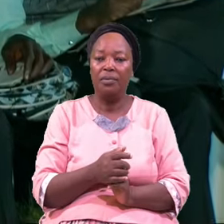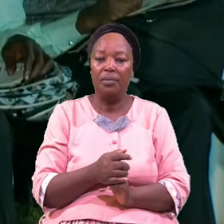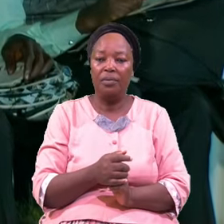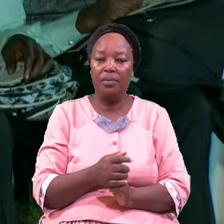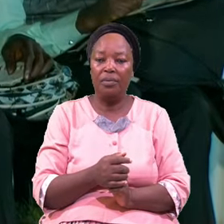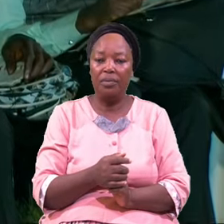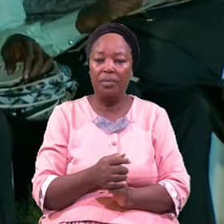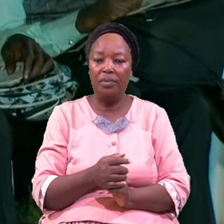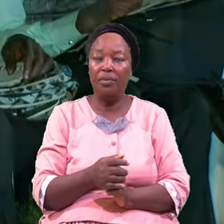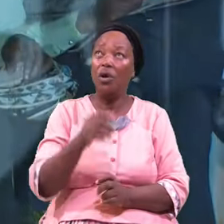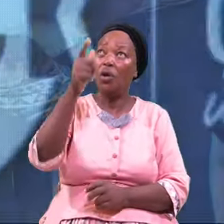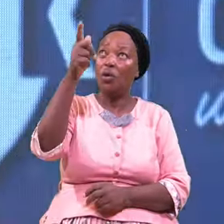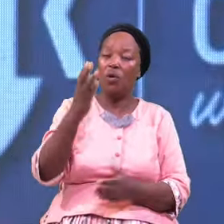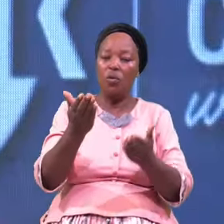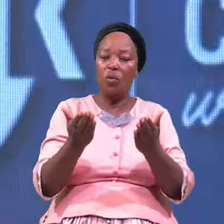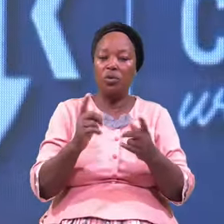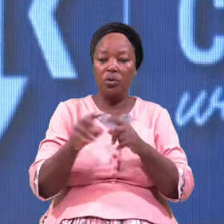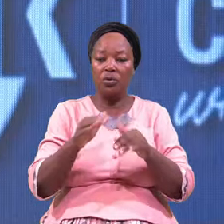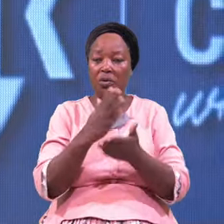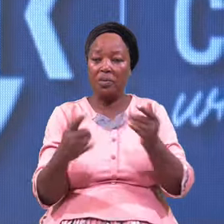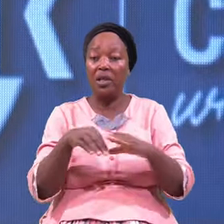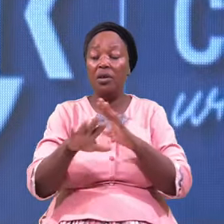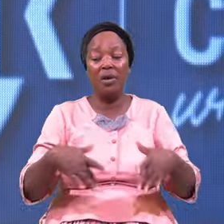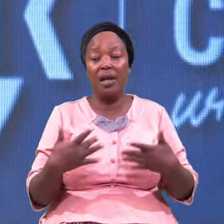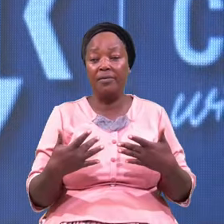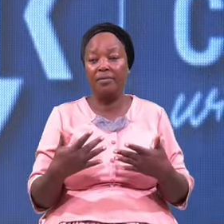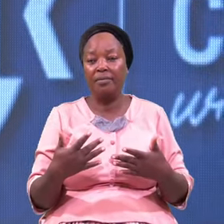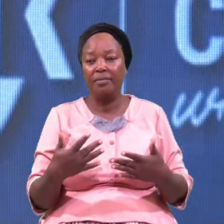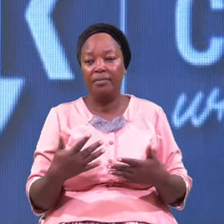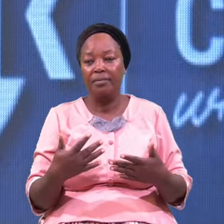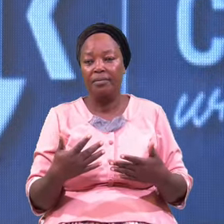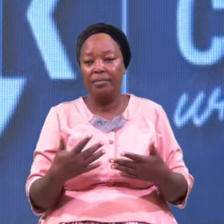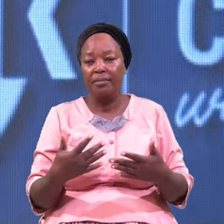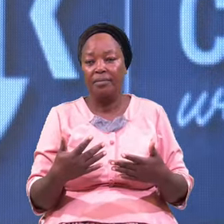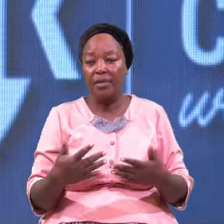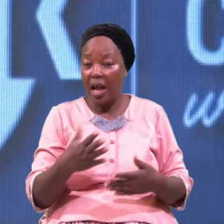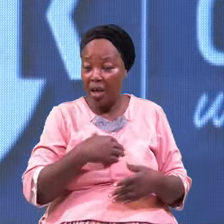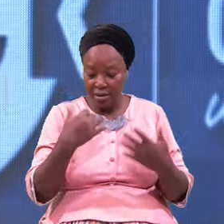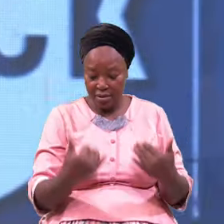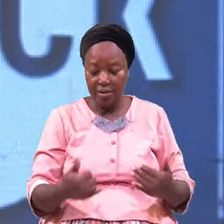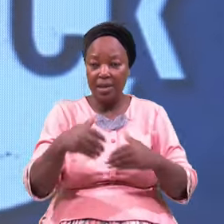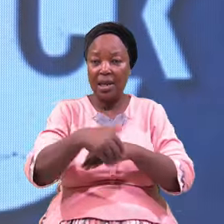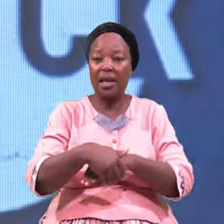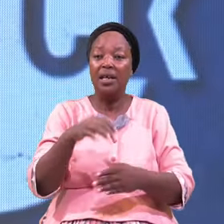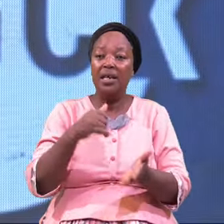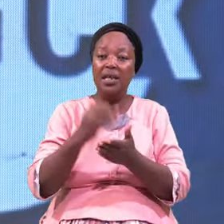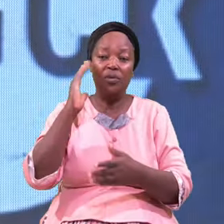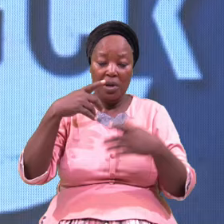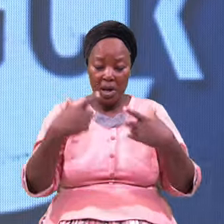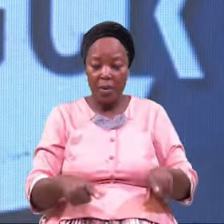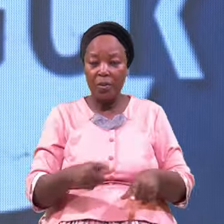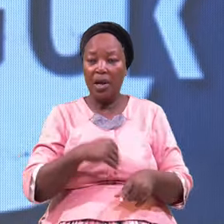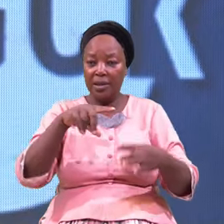God wants to do Something in your life And tonight It will take place